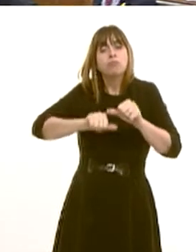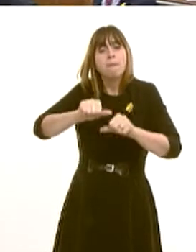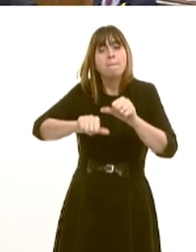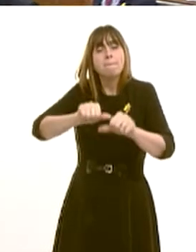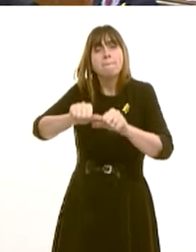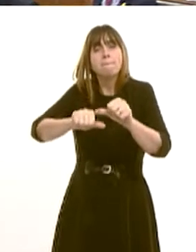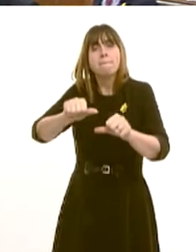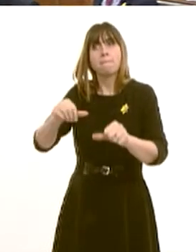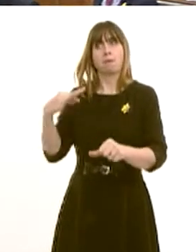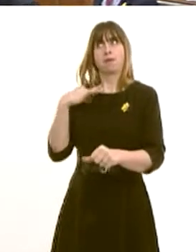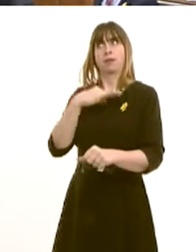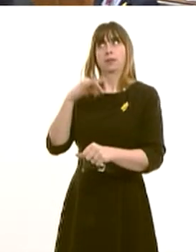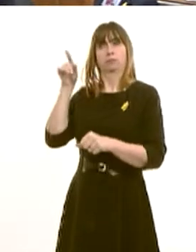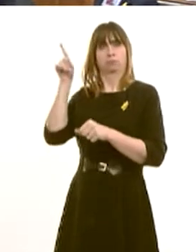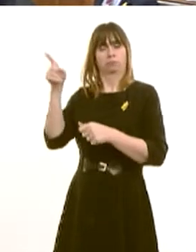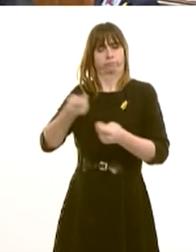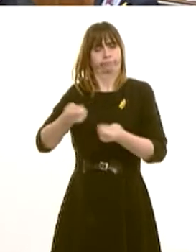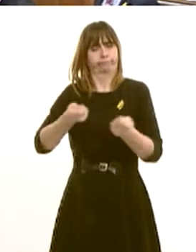develop sustainable solutions.